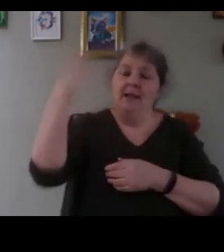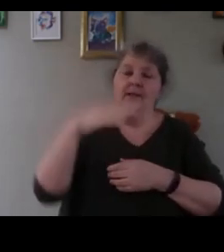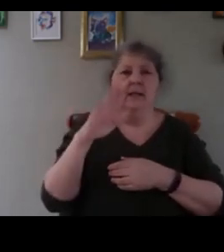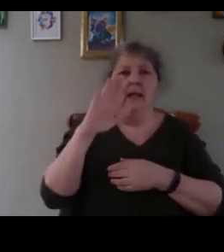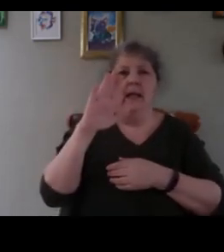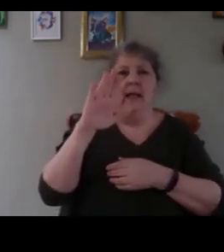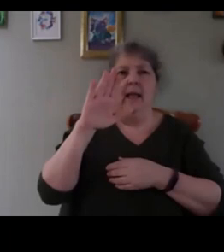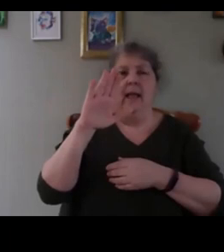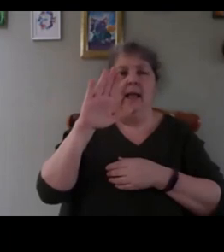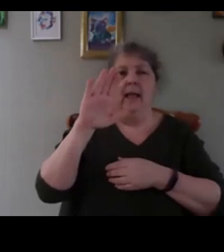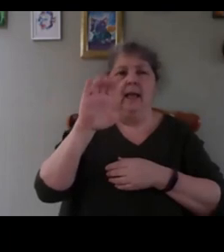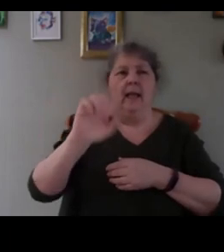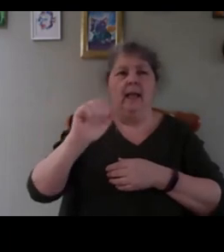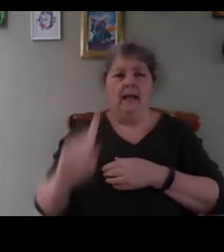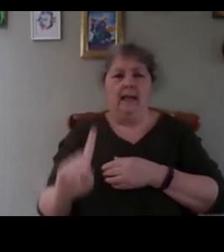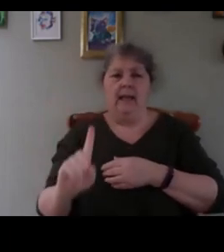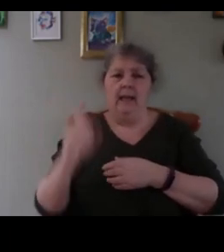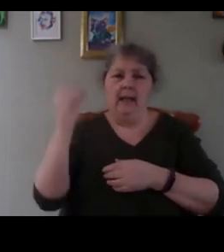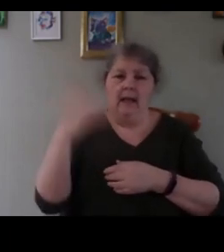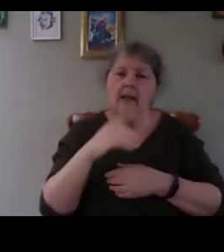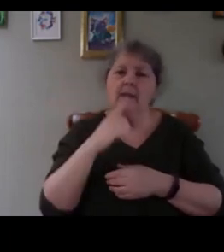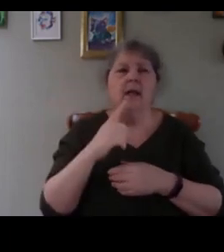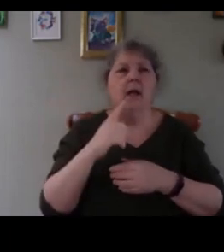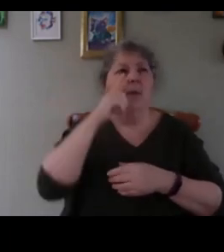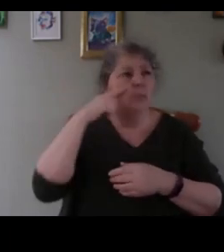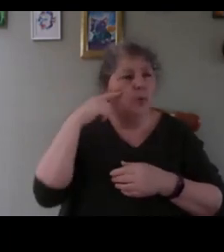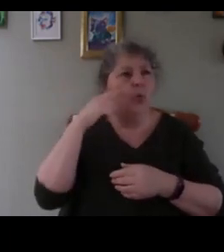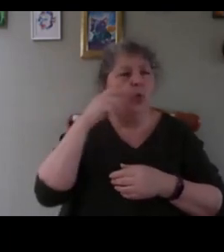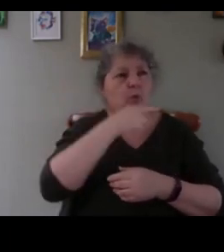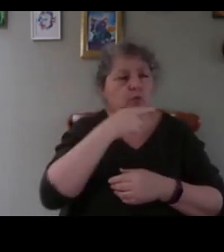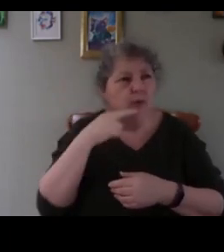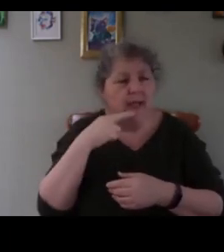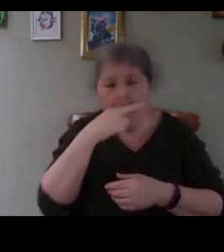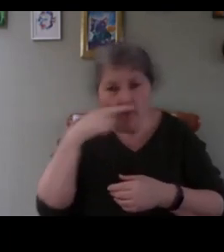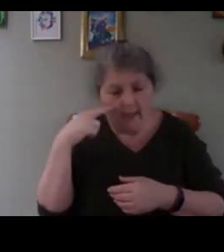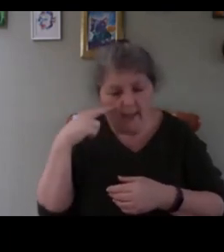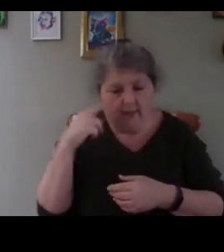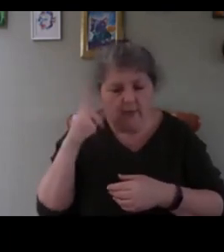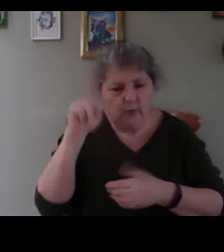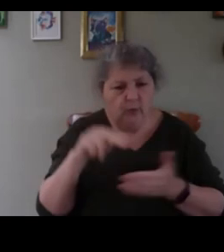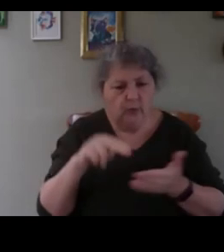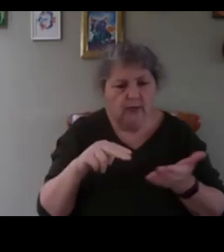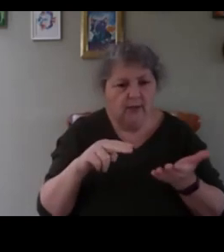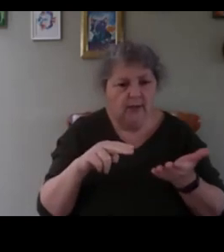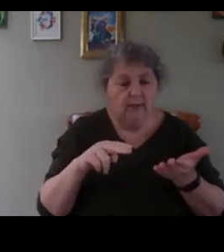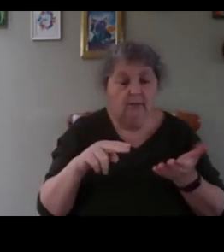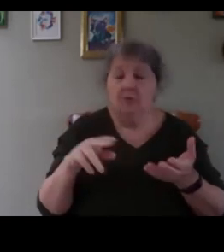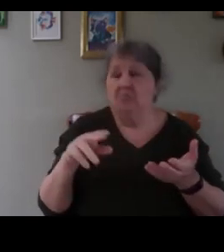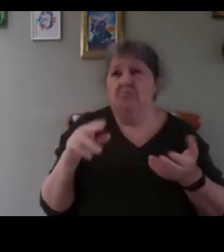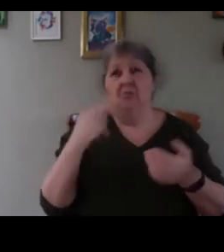don't know I'm sure you know what it is they are blue red and you can they come usually from China